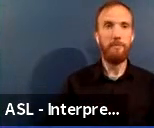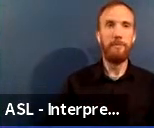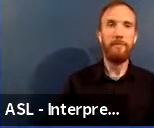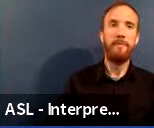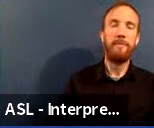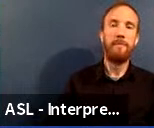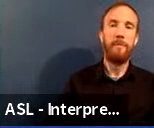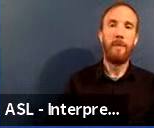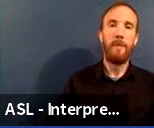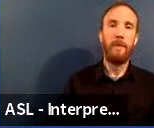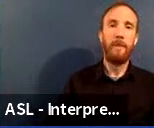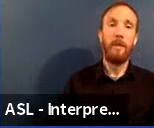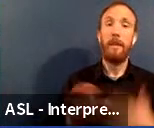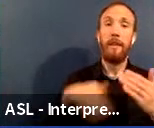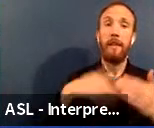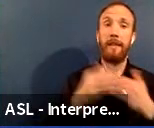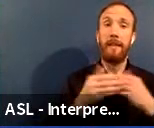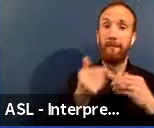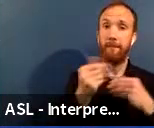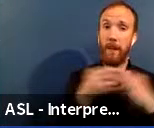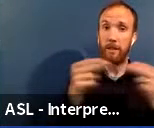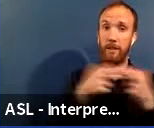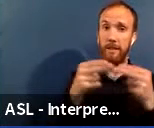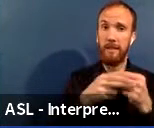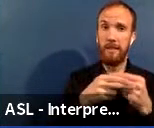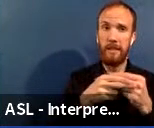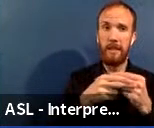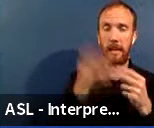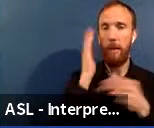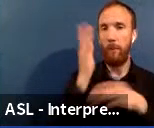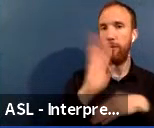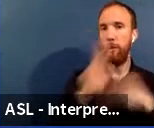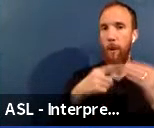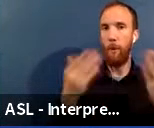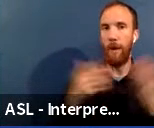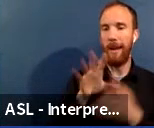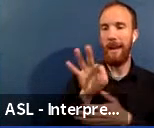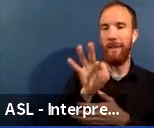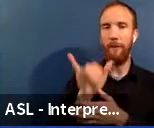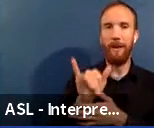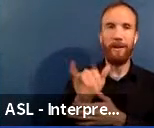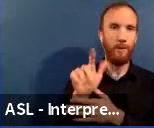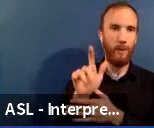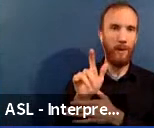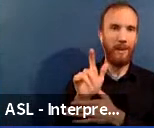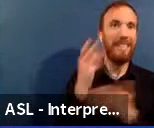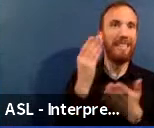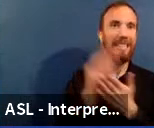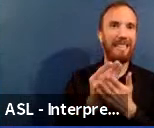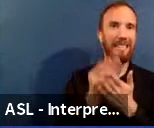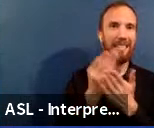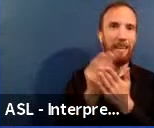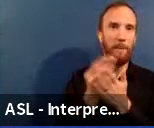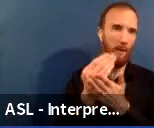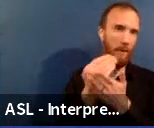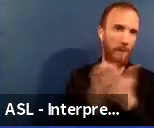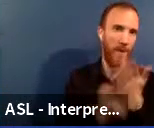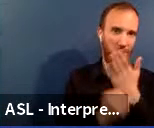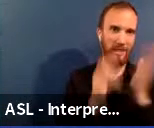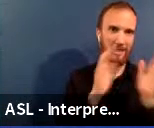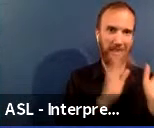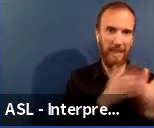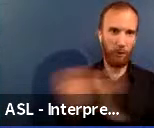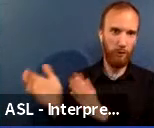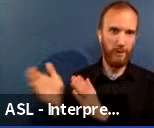Over the next few slides, I will be recapping the FY21 capital budget categories. Many of these categories will remain the